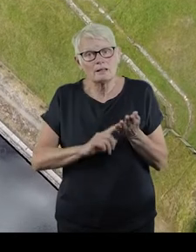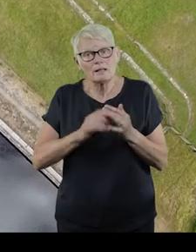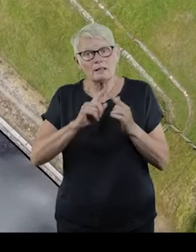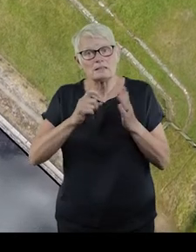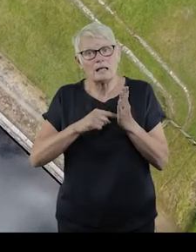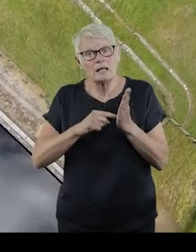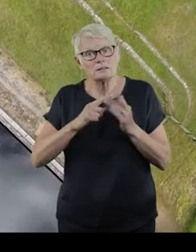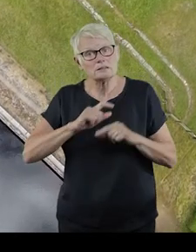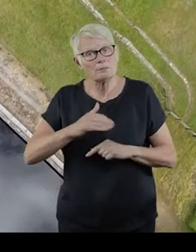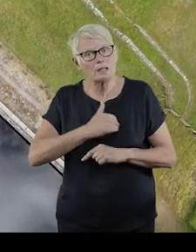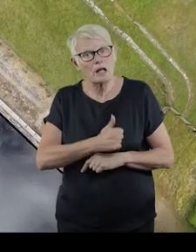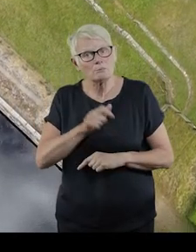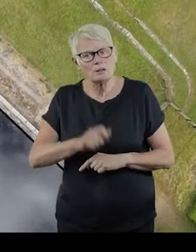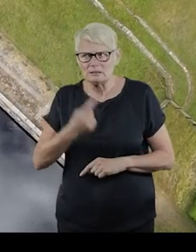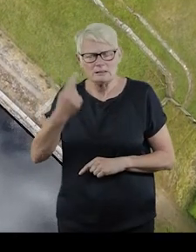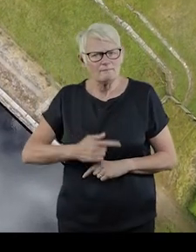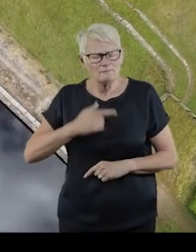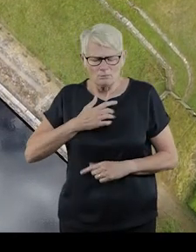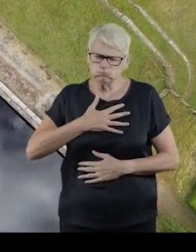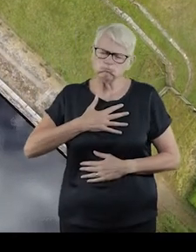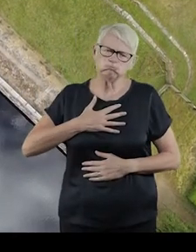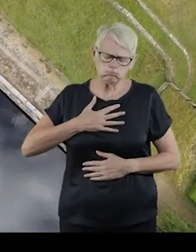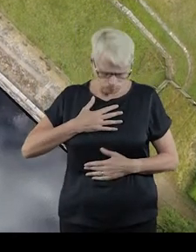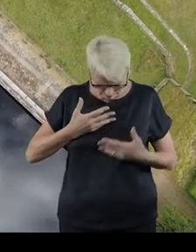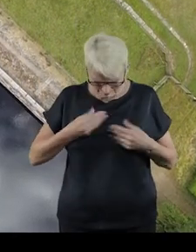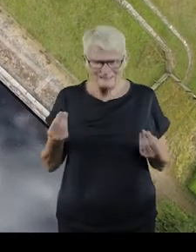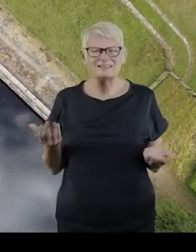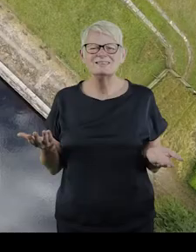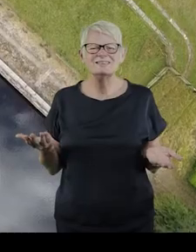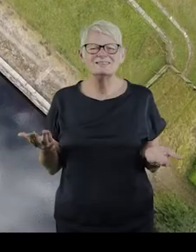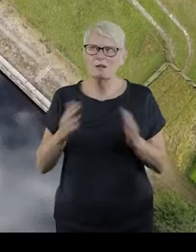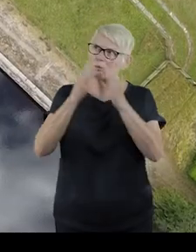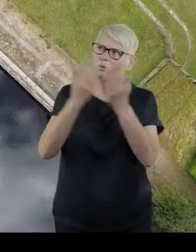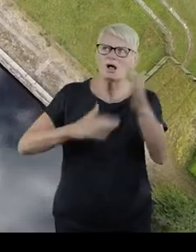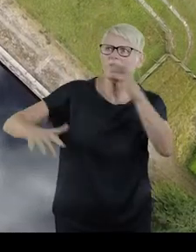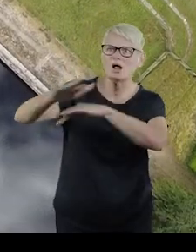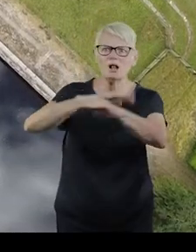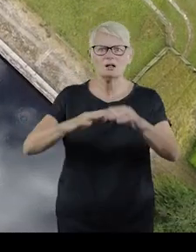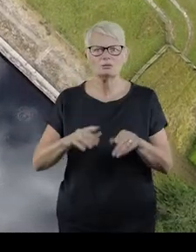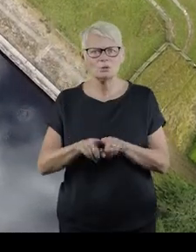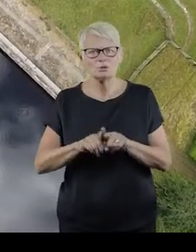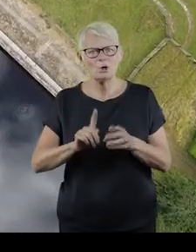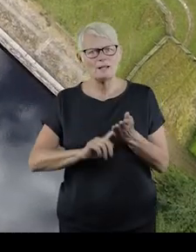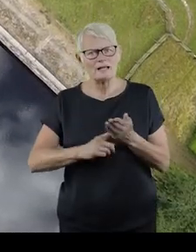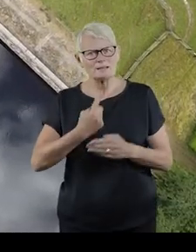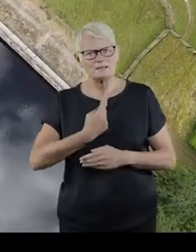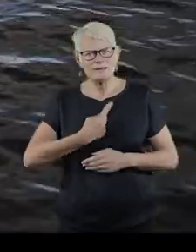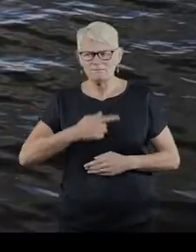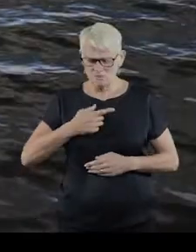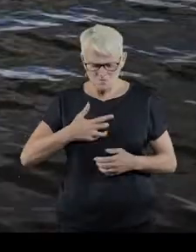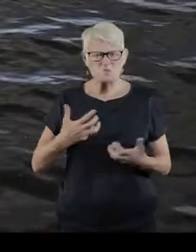kind when more than ever she feels like a missing? When the world, when Lizette is full of